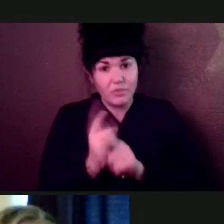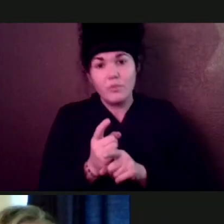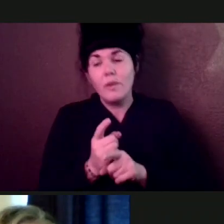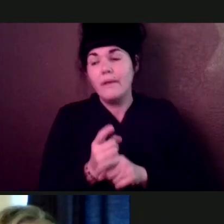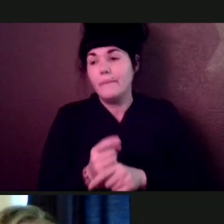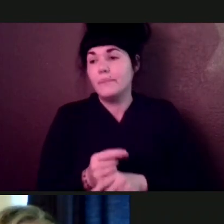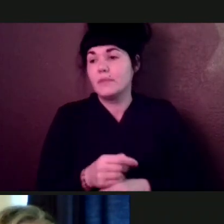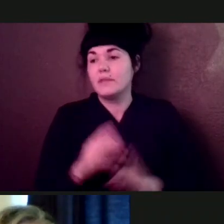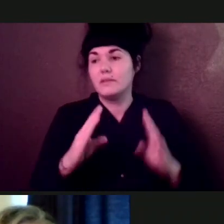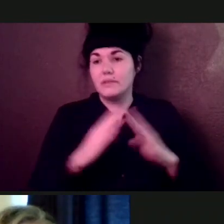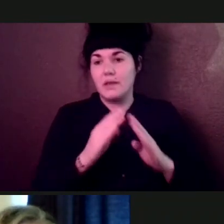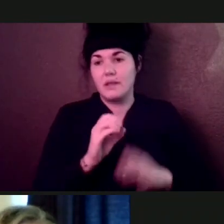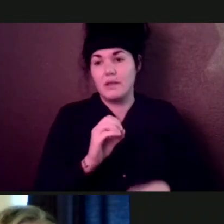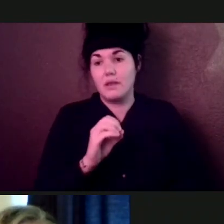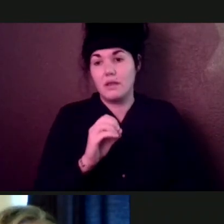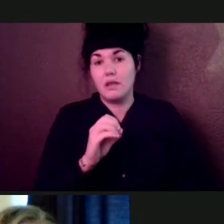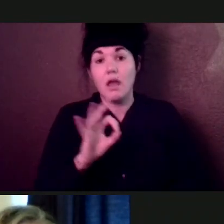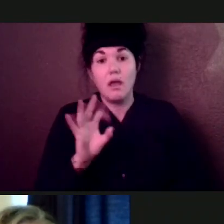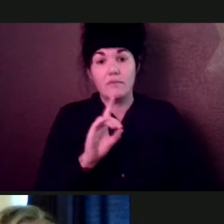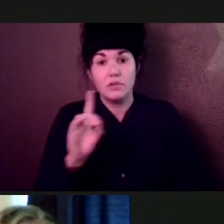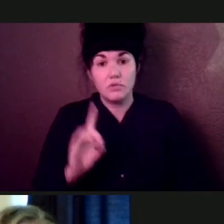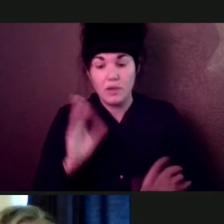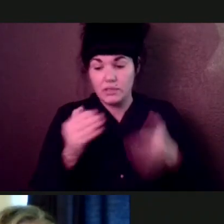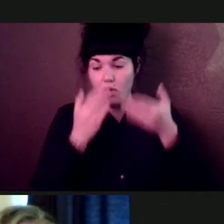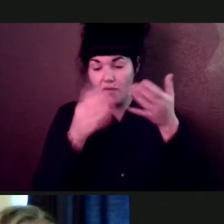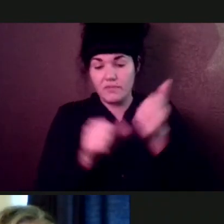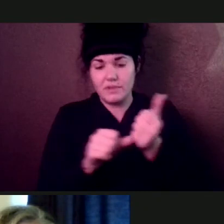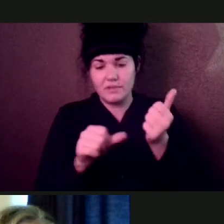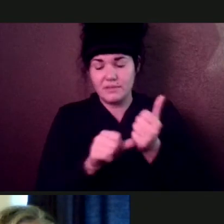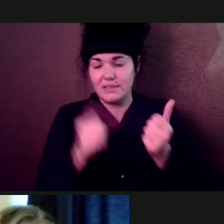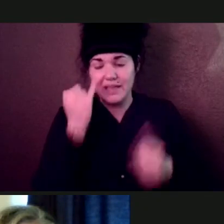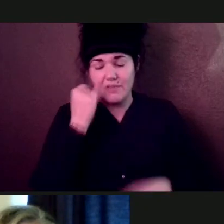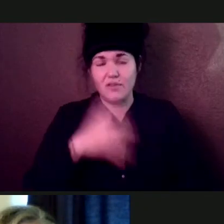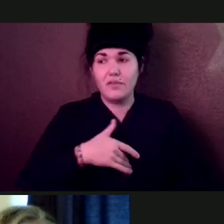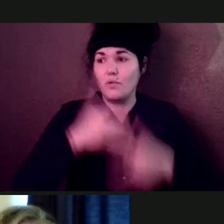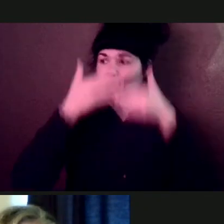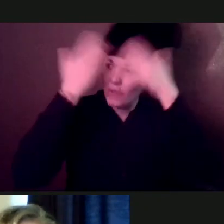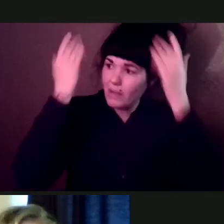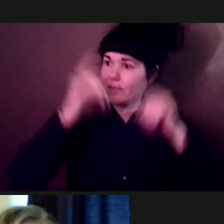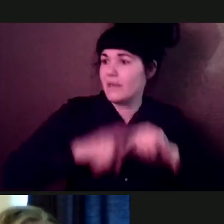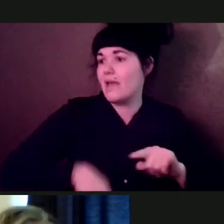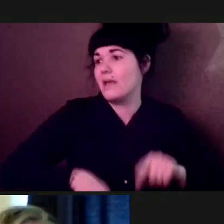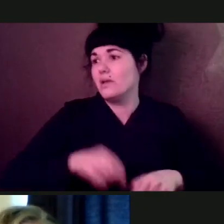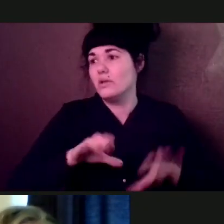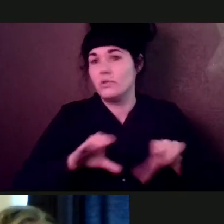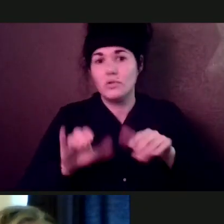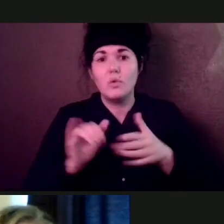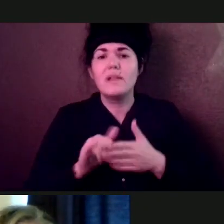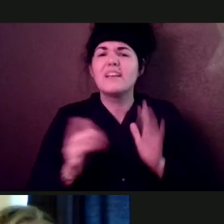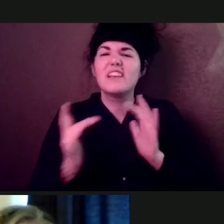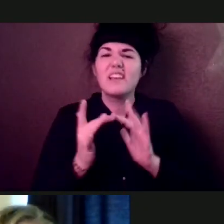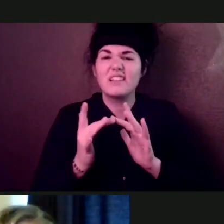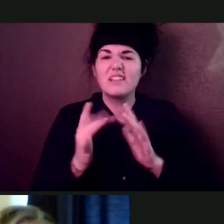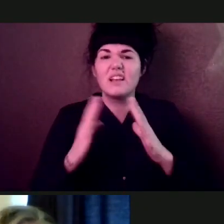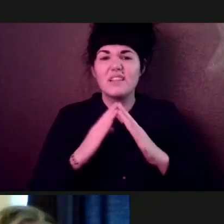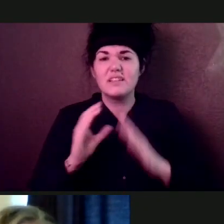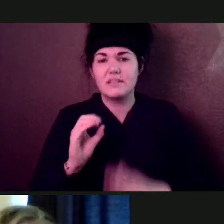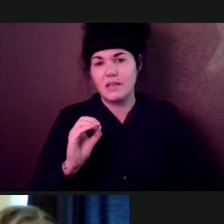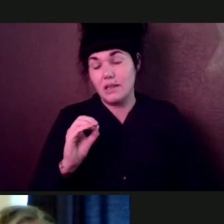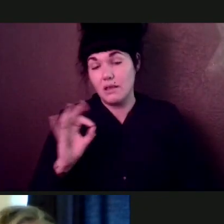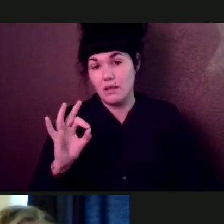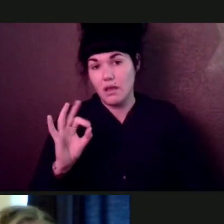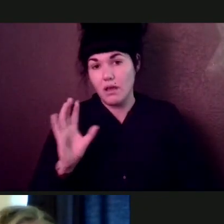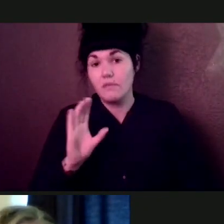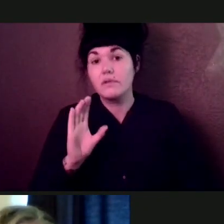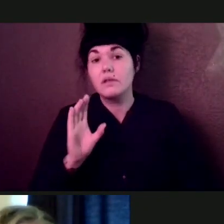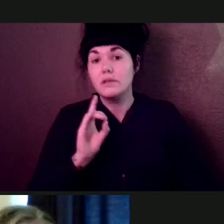can't do it, it's just too much, call the city of Detroit. They're sending volunteers out to help elders and help people with